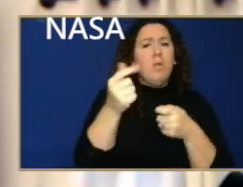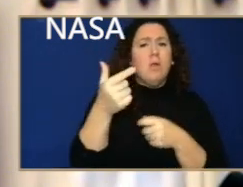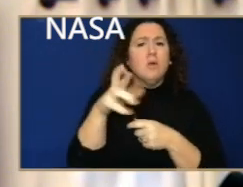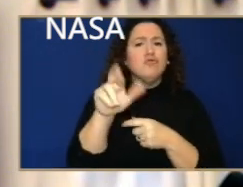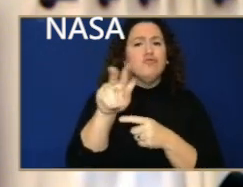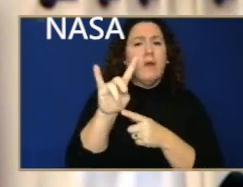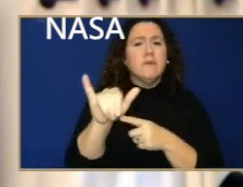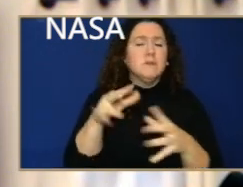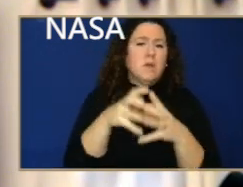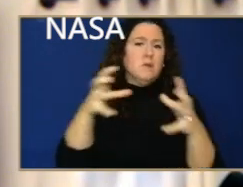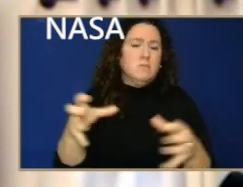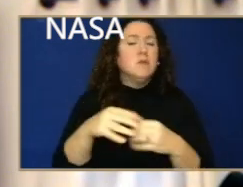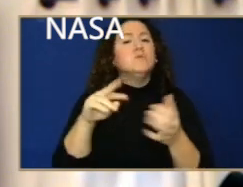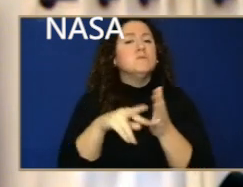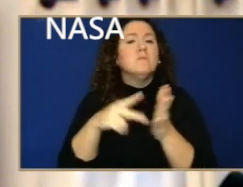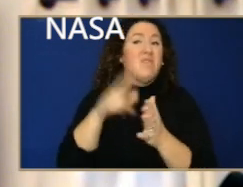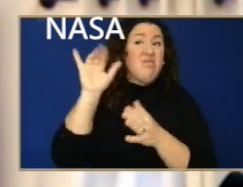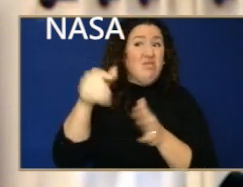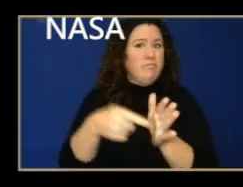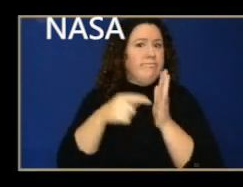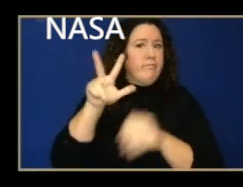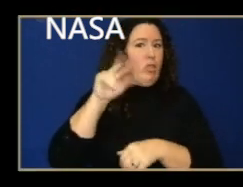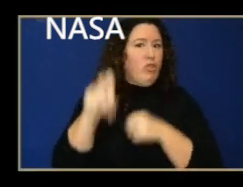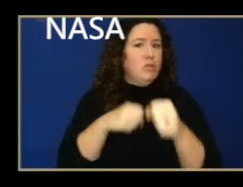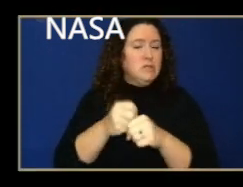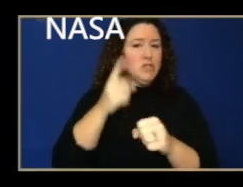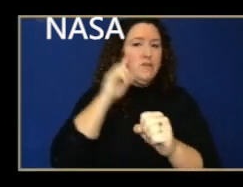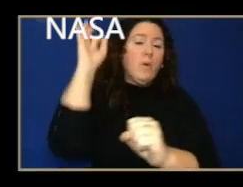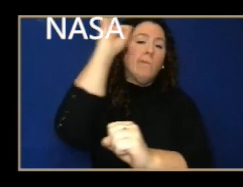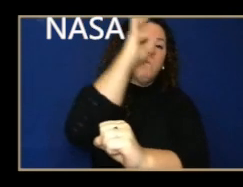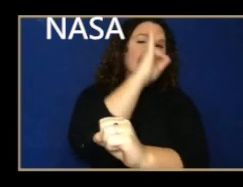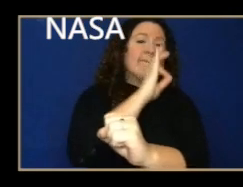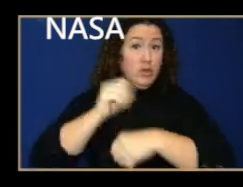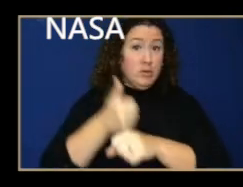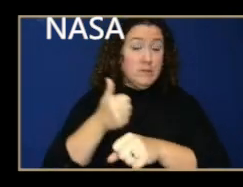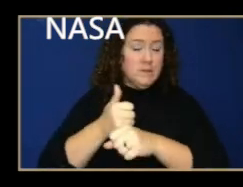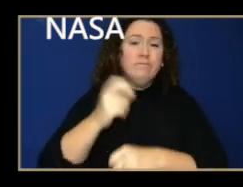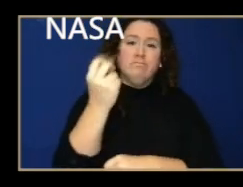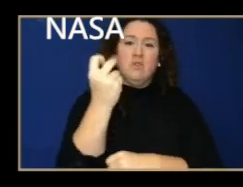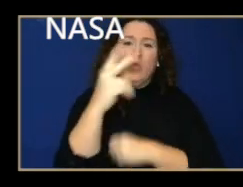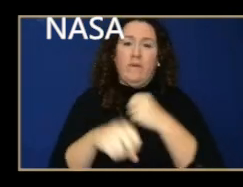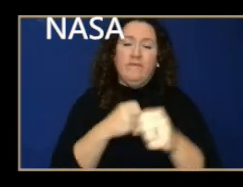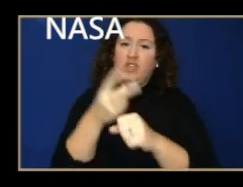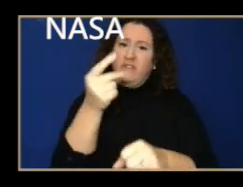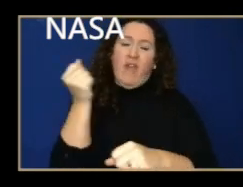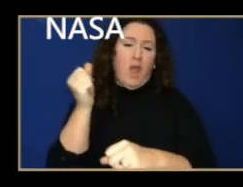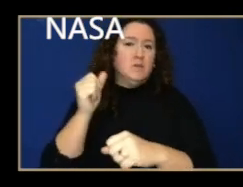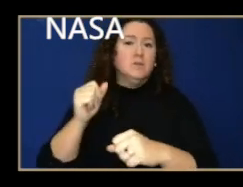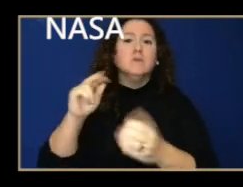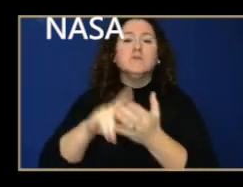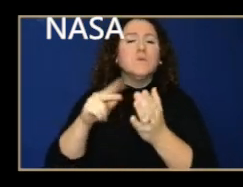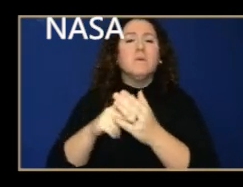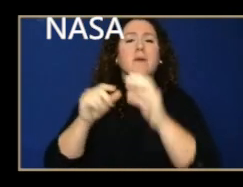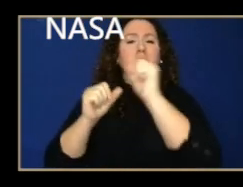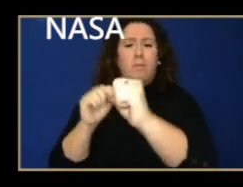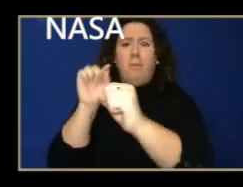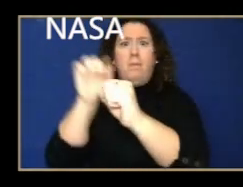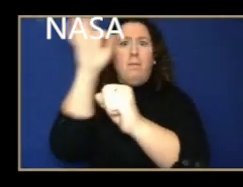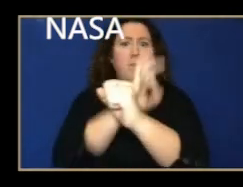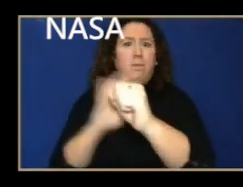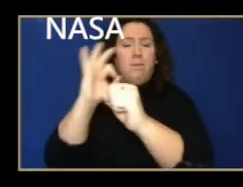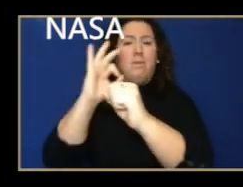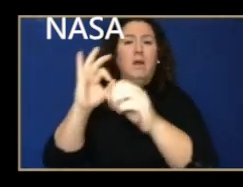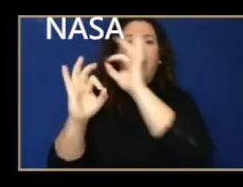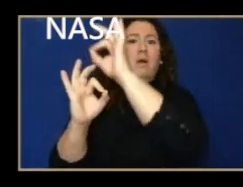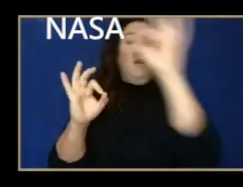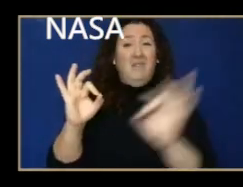takes 30 years to go around the Sun when Jupiter takes 12 years. So every 20 years, Jupiter is going to pass Saturn in its orbit. And you can imagine